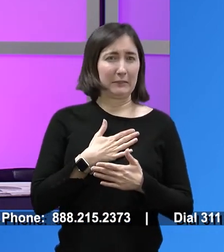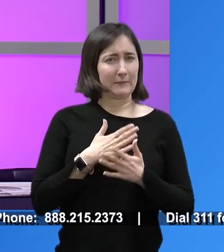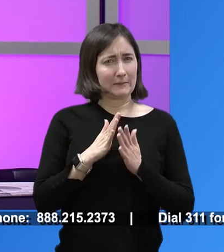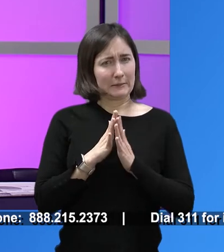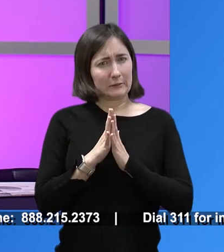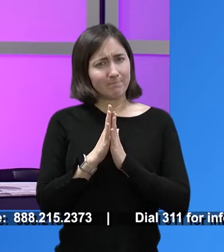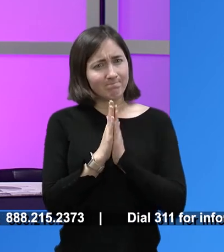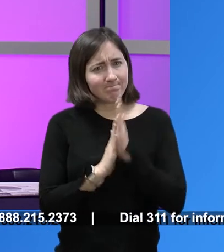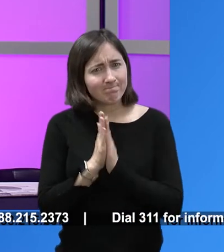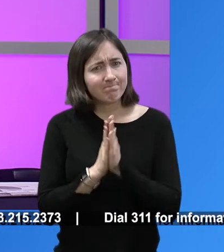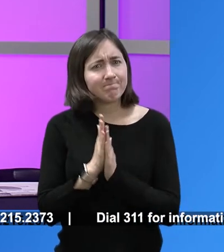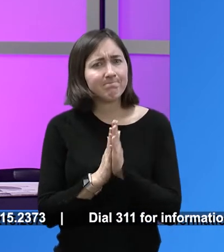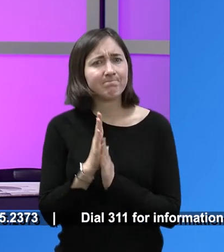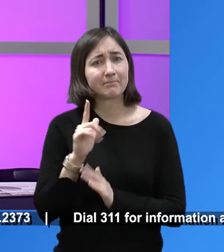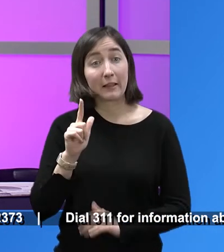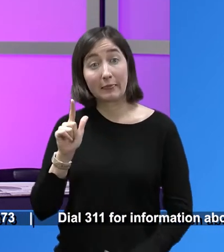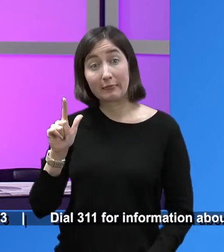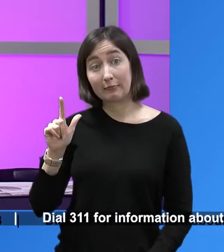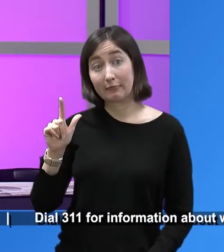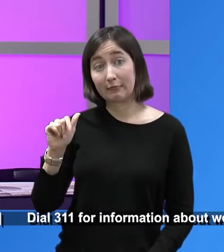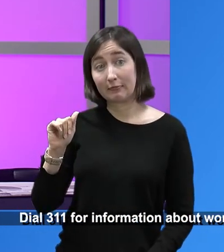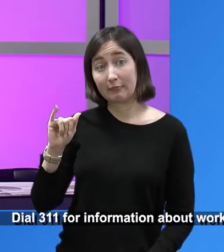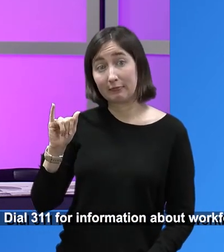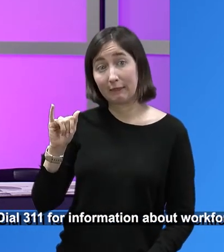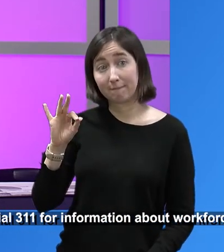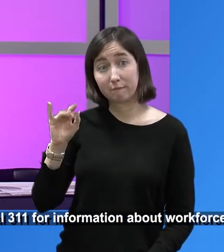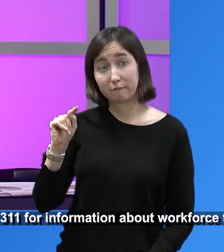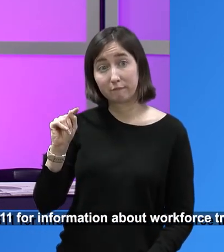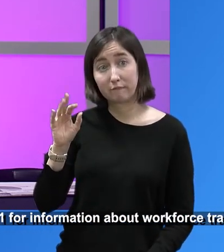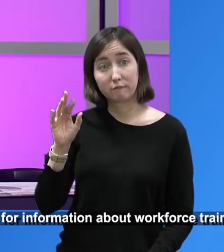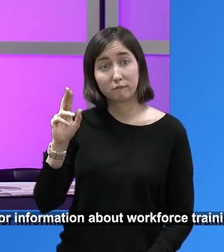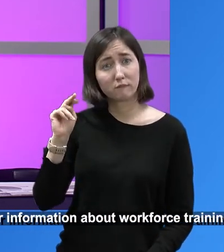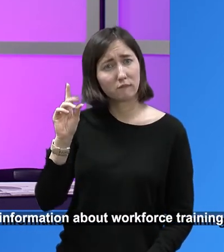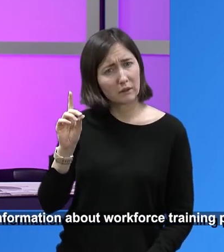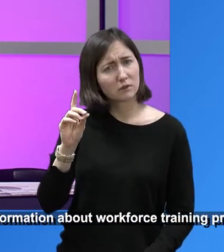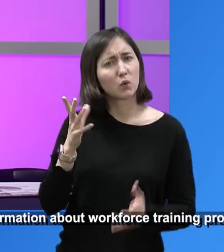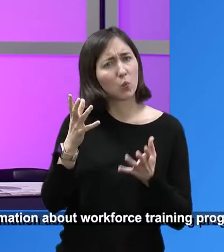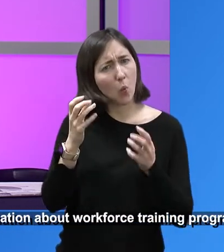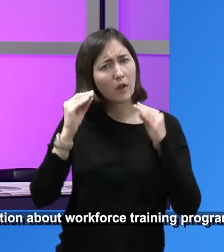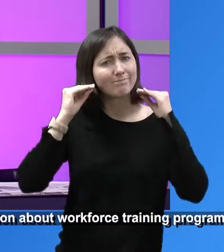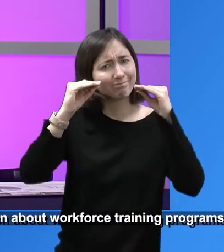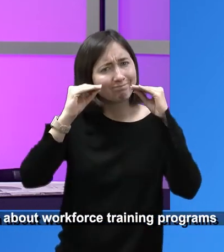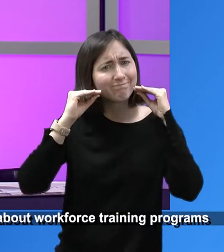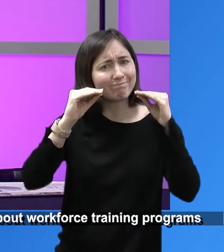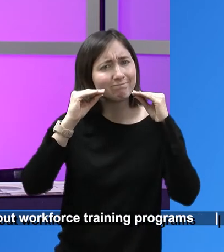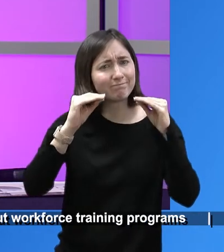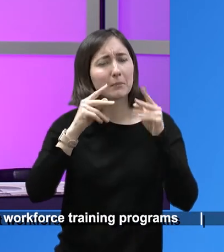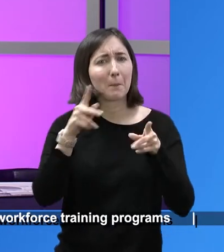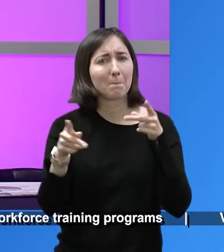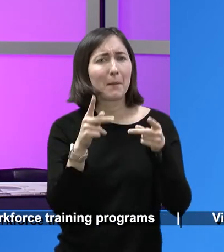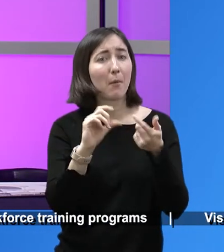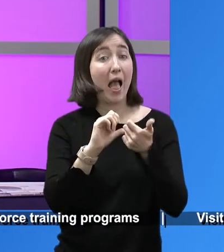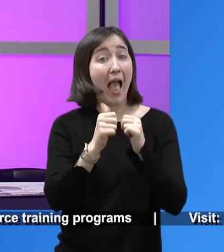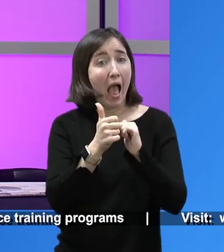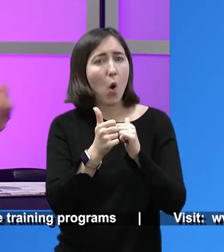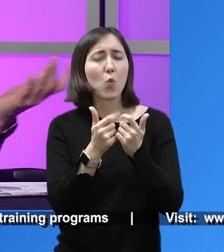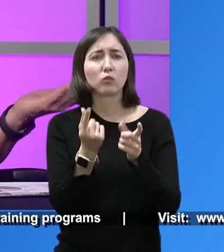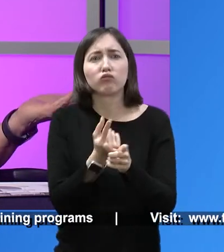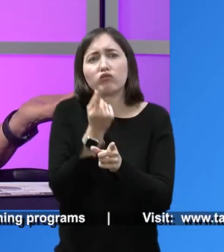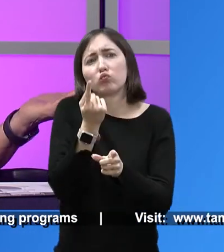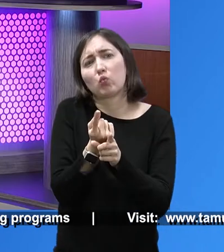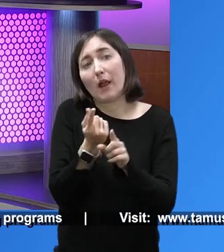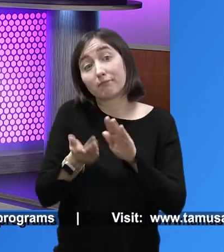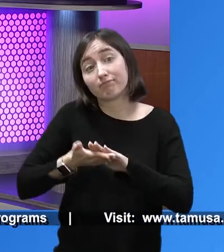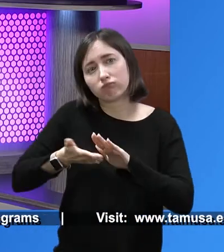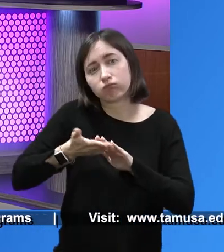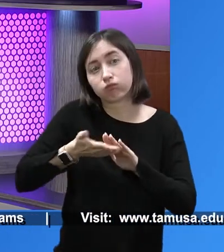educate people on the right way of running a business. Right. So that, again, we have those assets. Right. And I bet